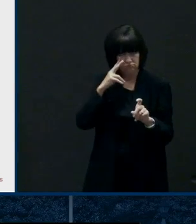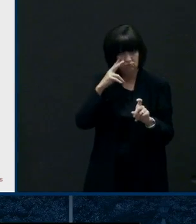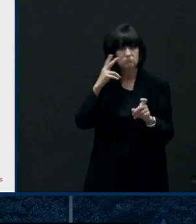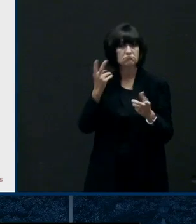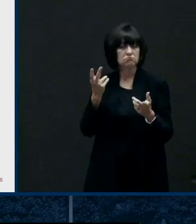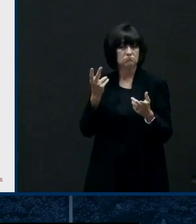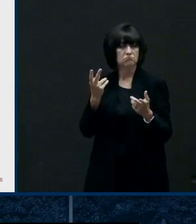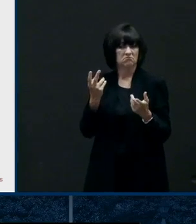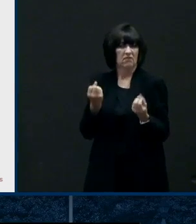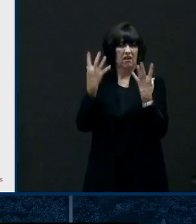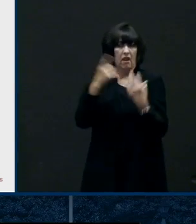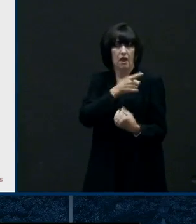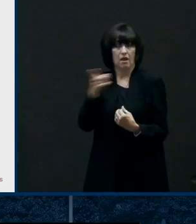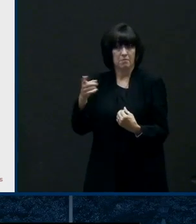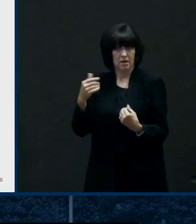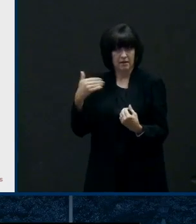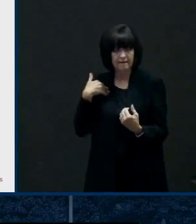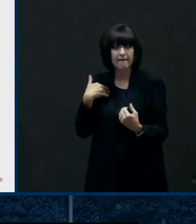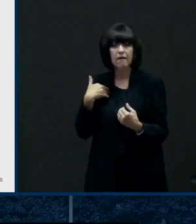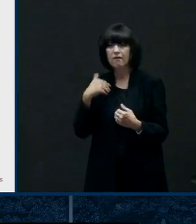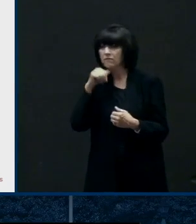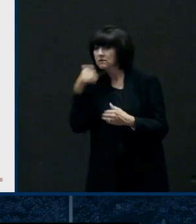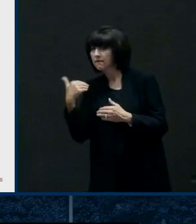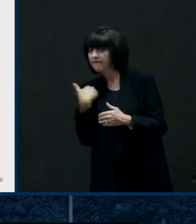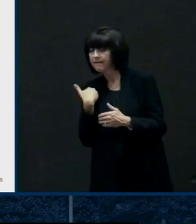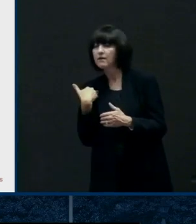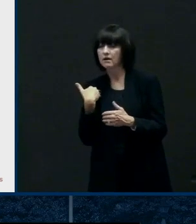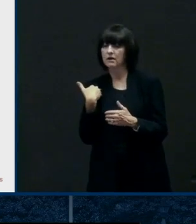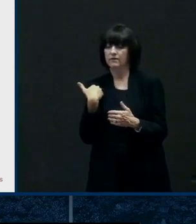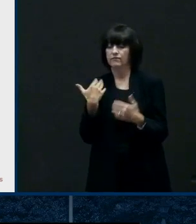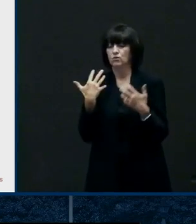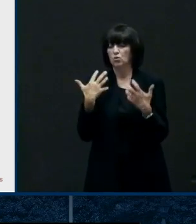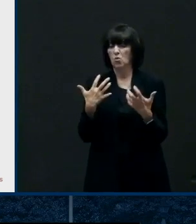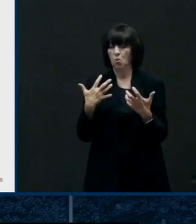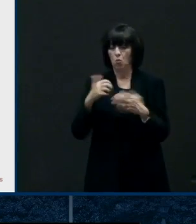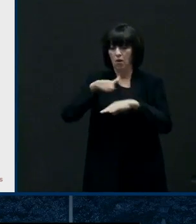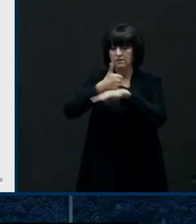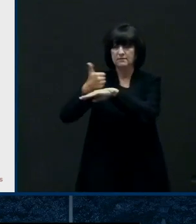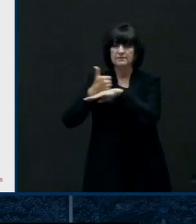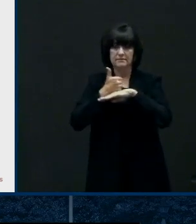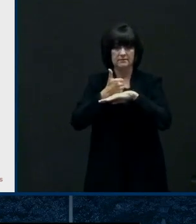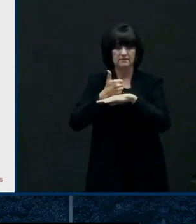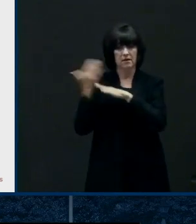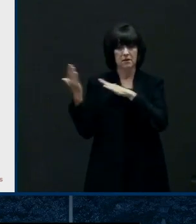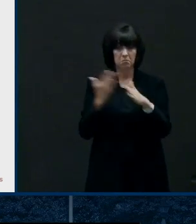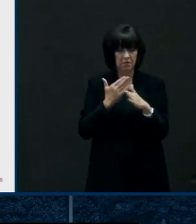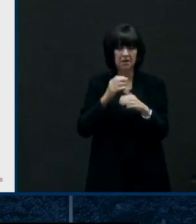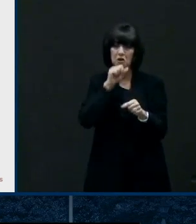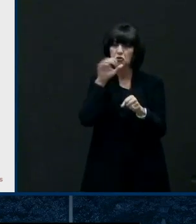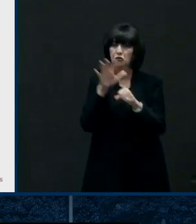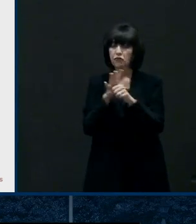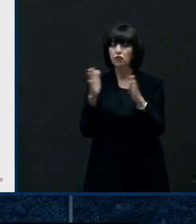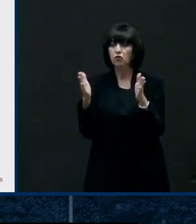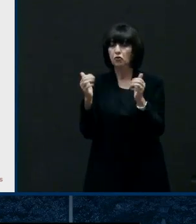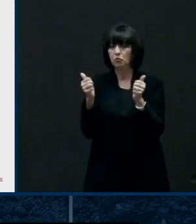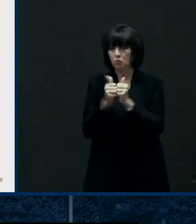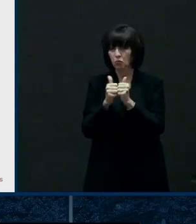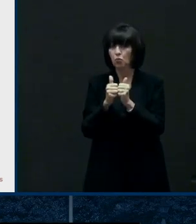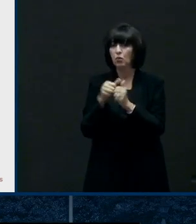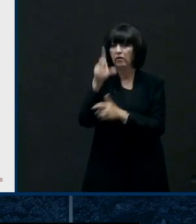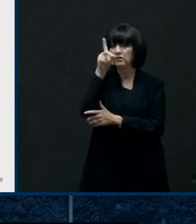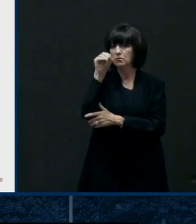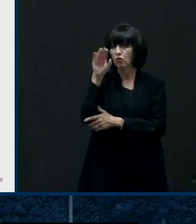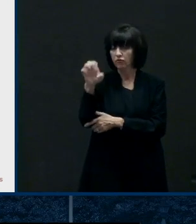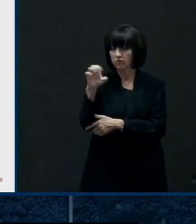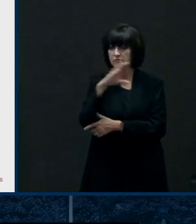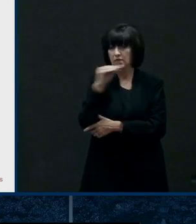as we get those confirmed through our partners at department of education in the districts we'll be